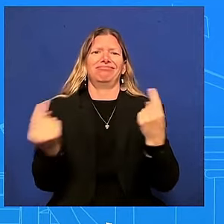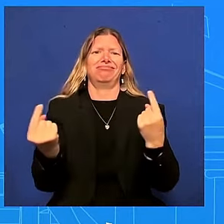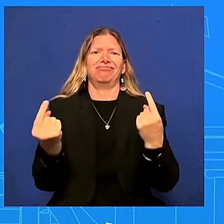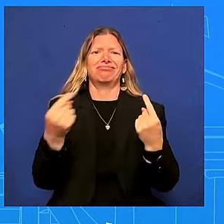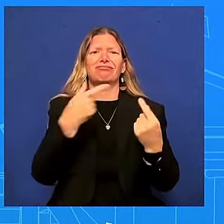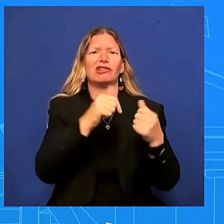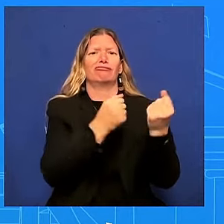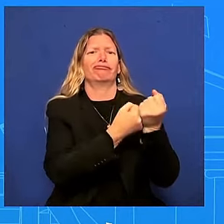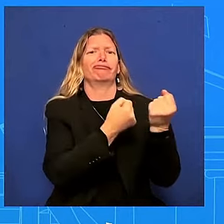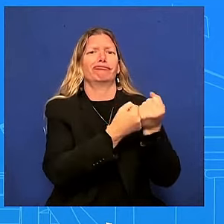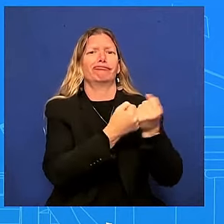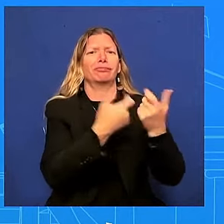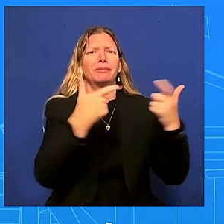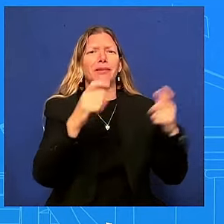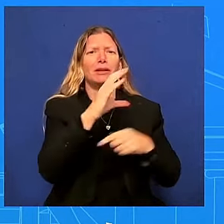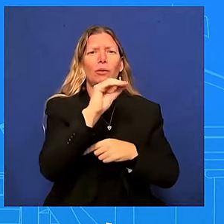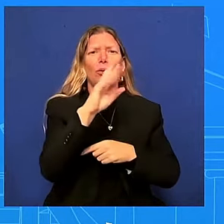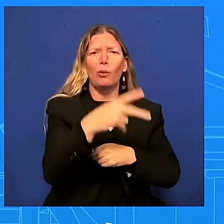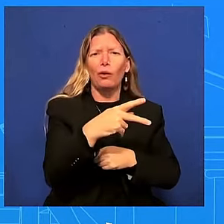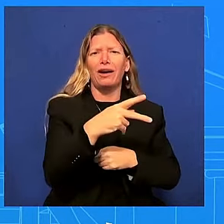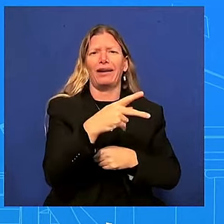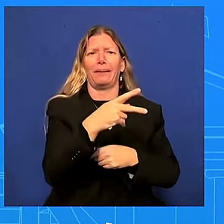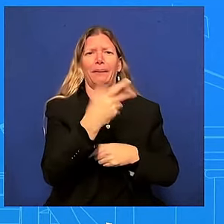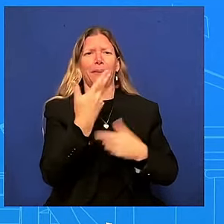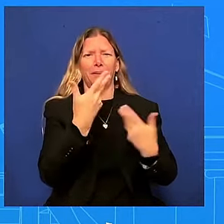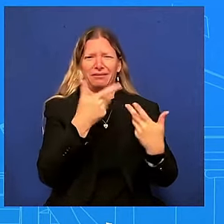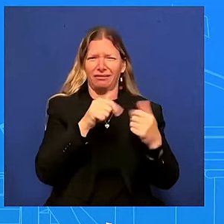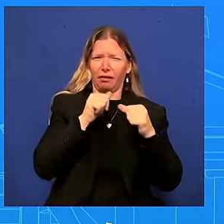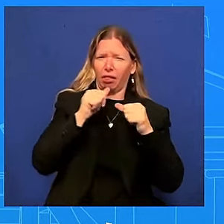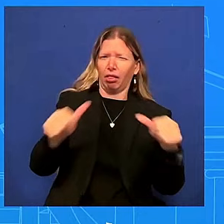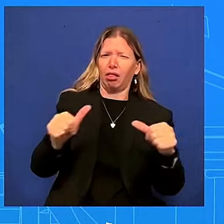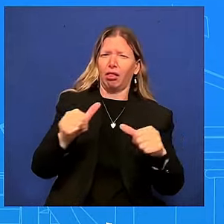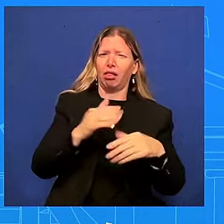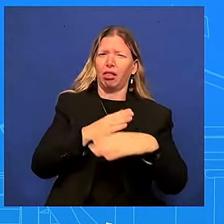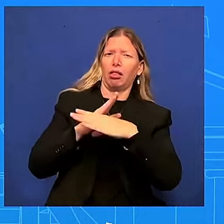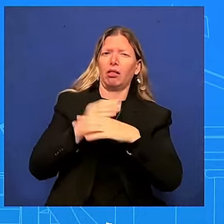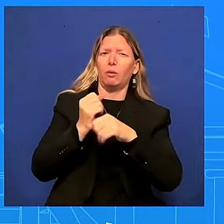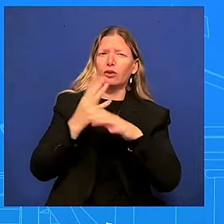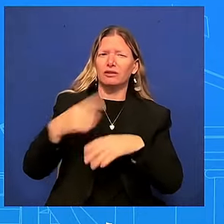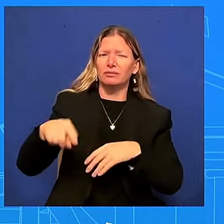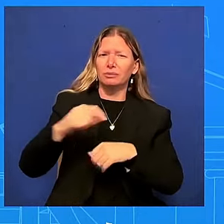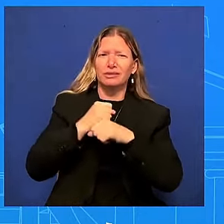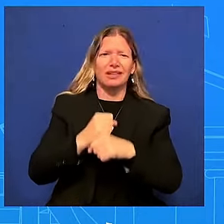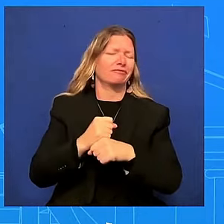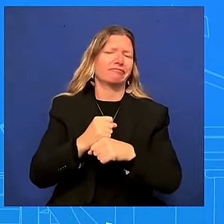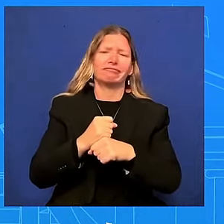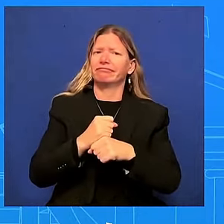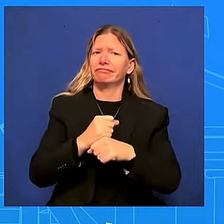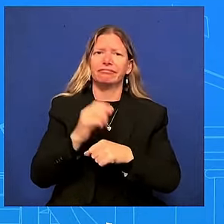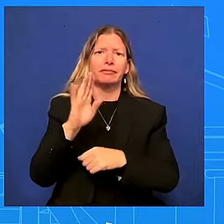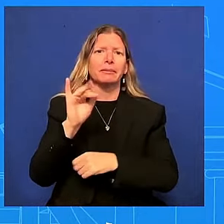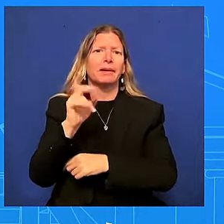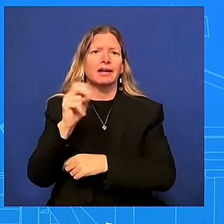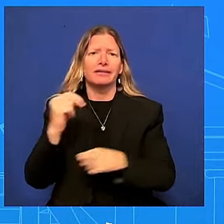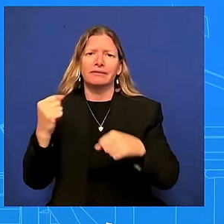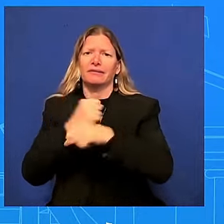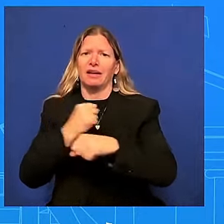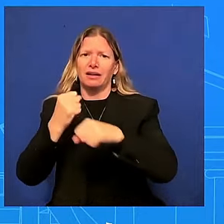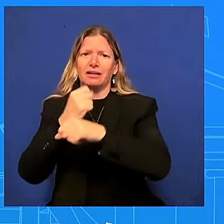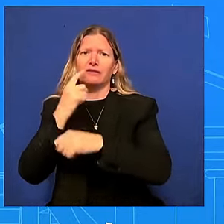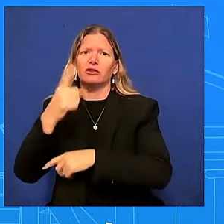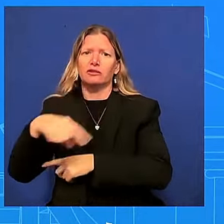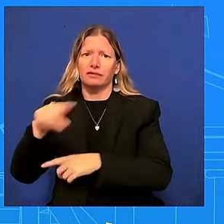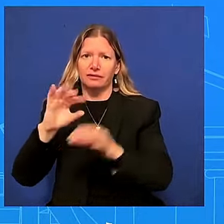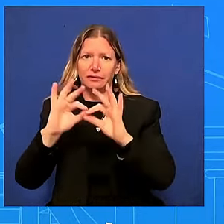as a record Americans travel for the 4th of July President Biden is taking action to lower gas